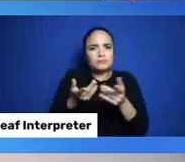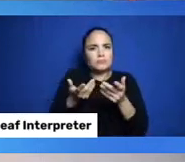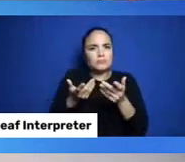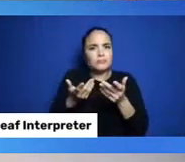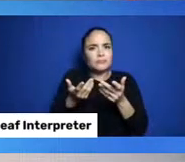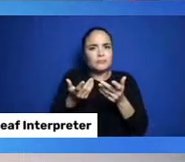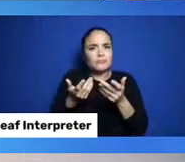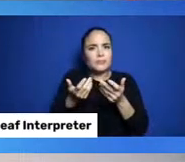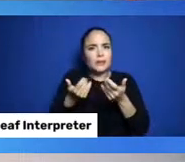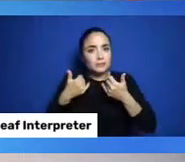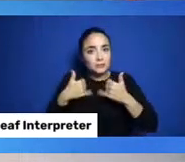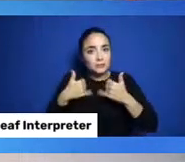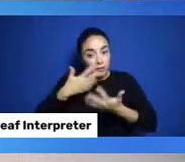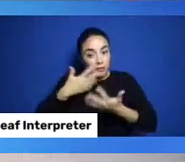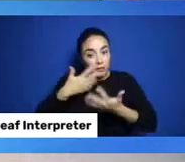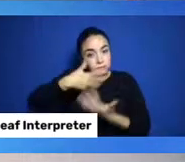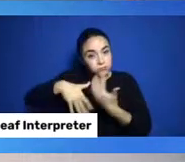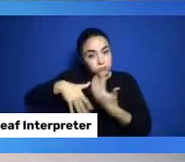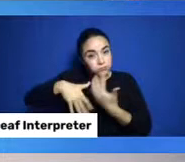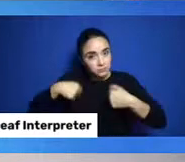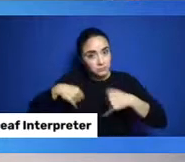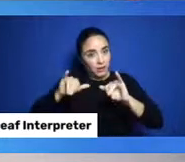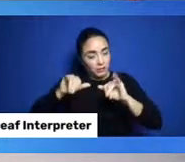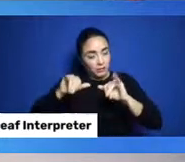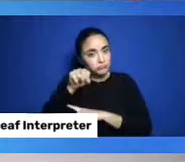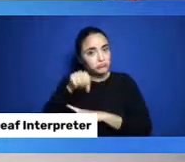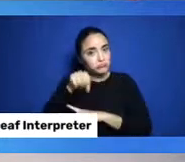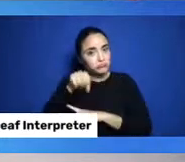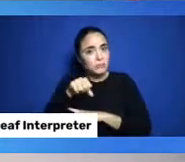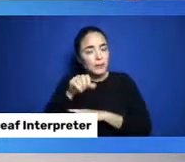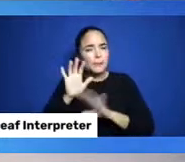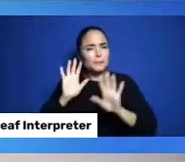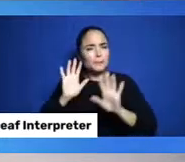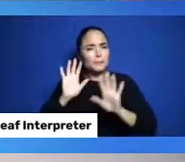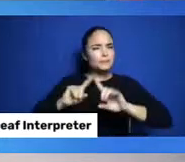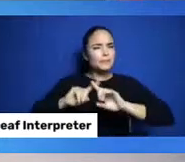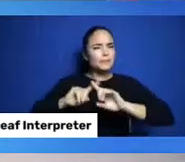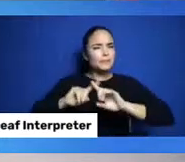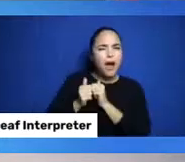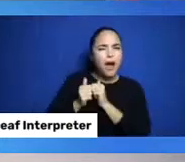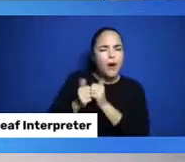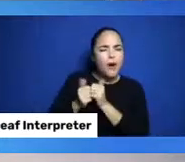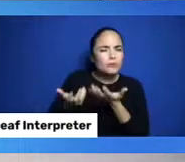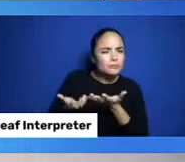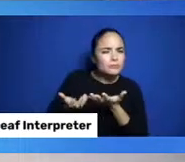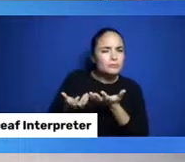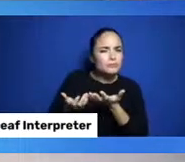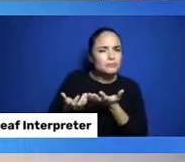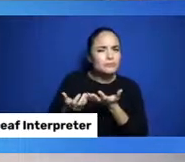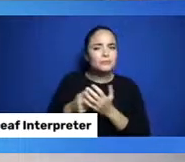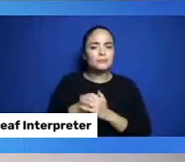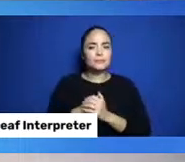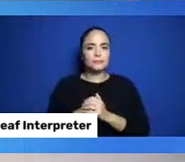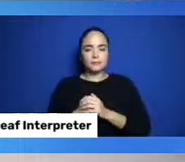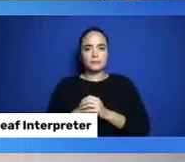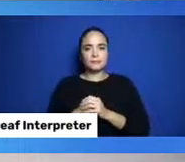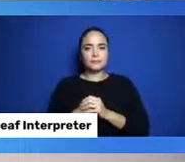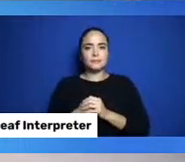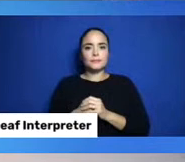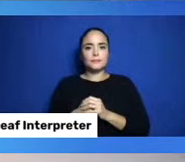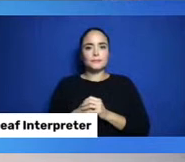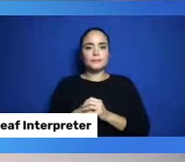happen to let the smoke escape? So, what did we do to let good airflow